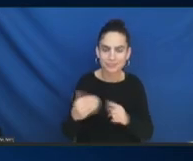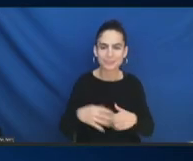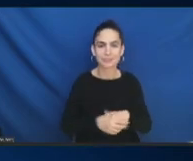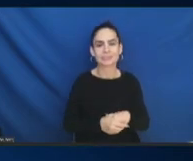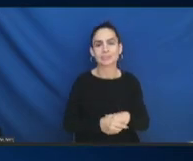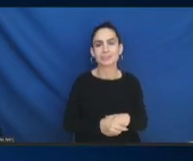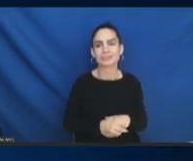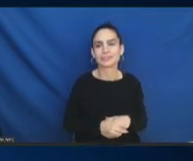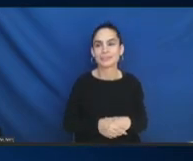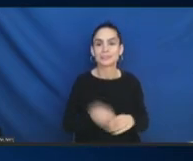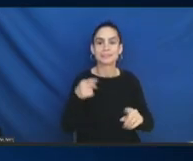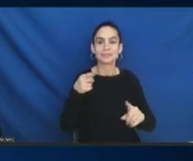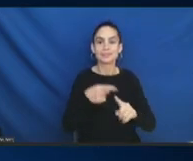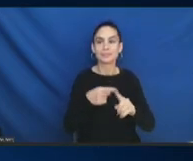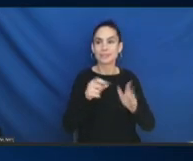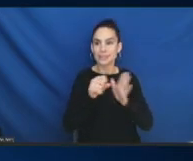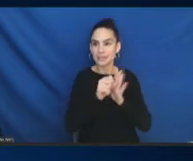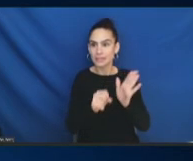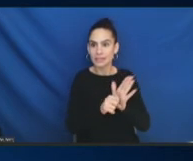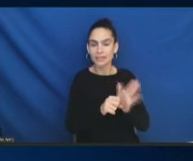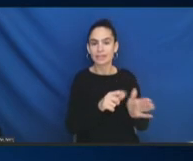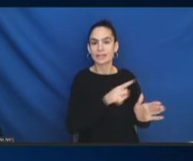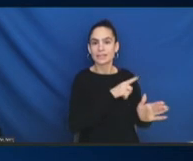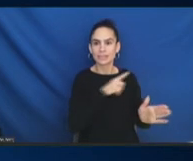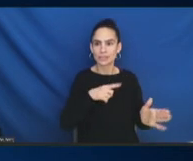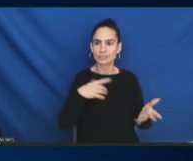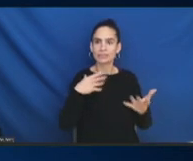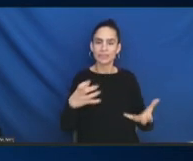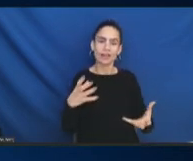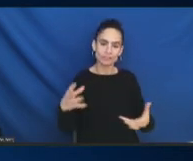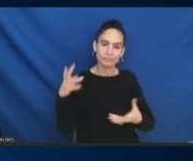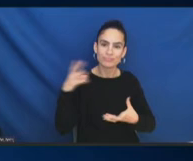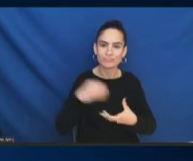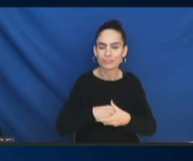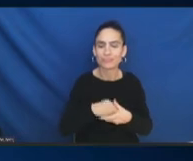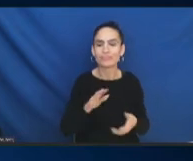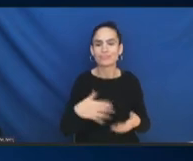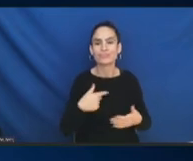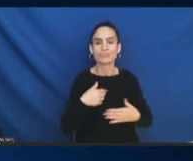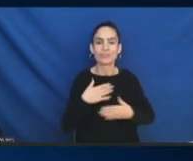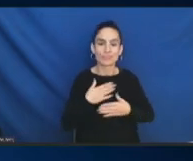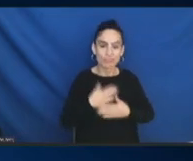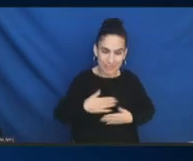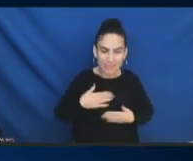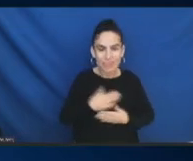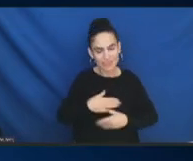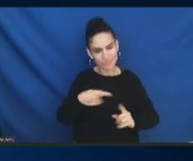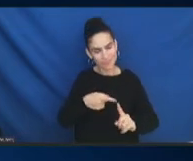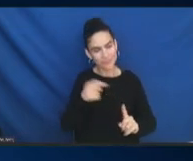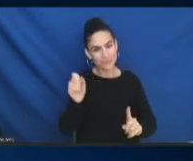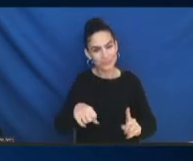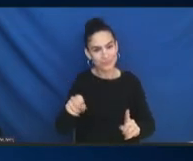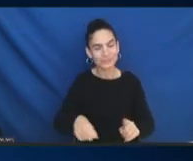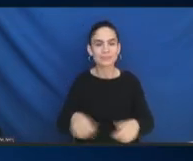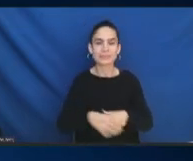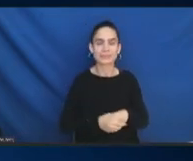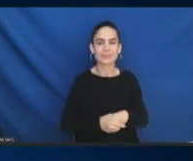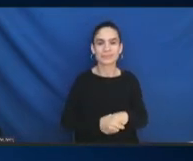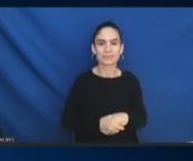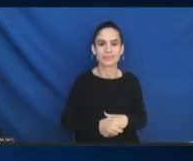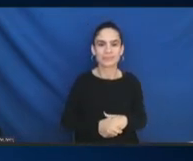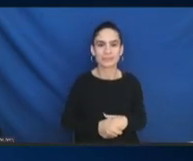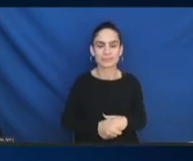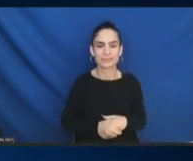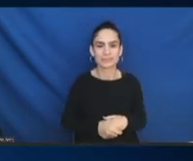involved in Red Hill. So, appreciate that. And then, and as for, I think, COFA and other,